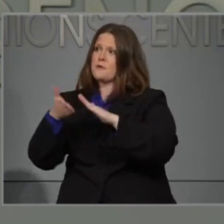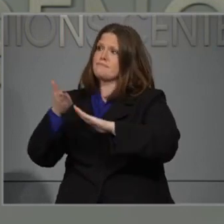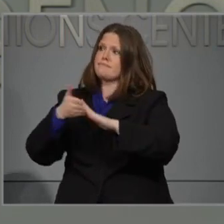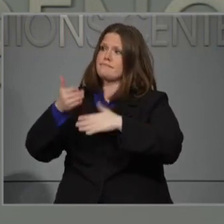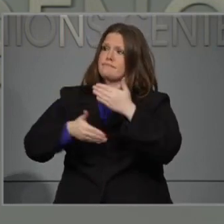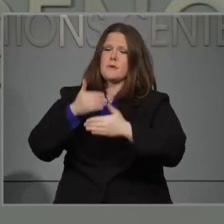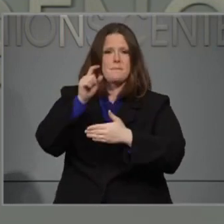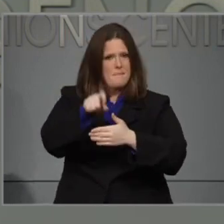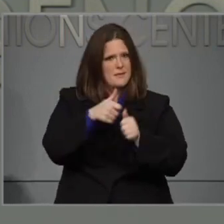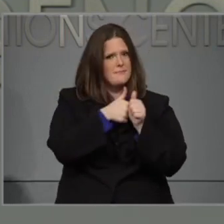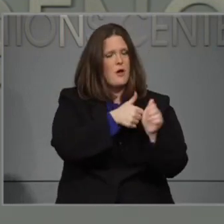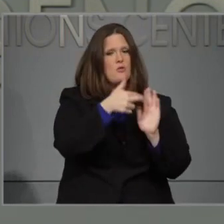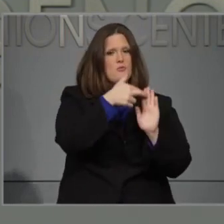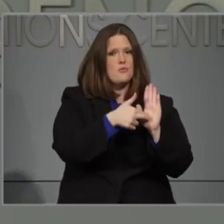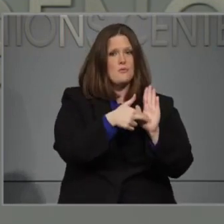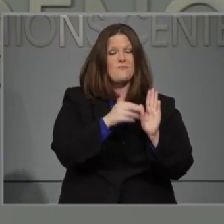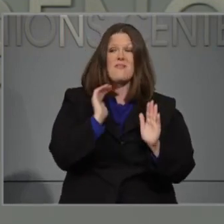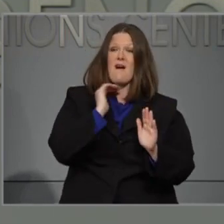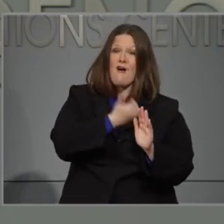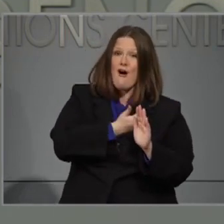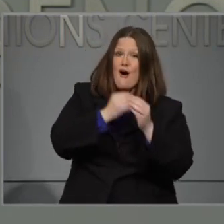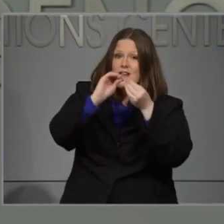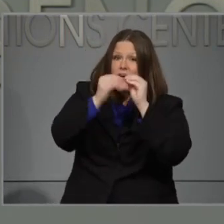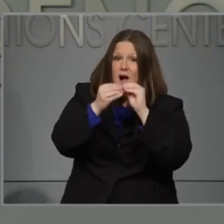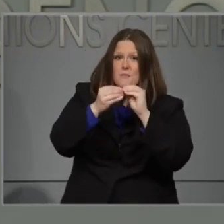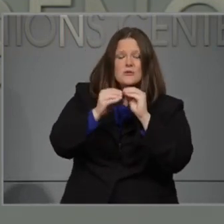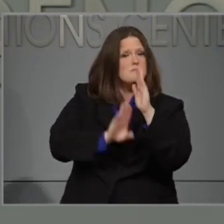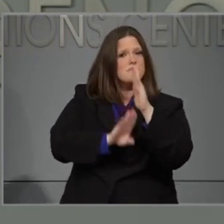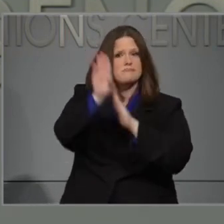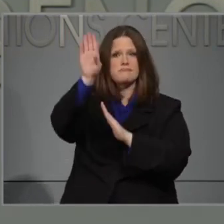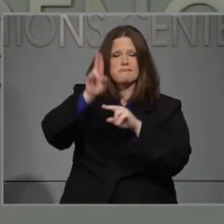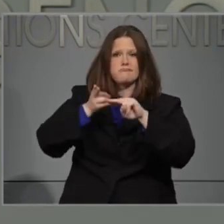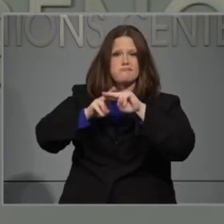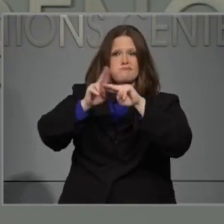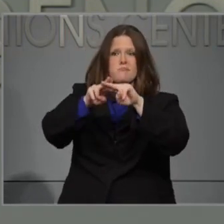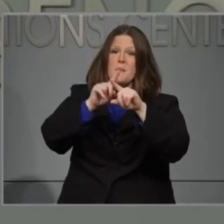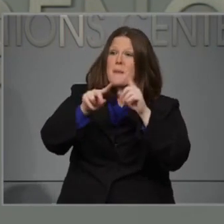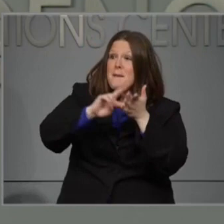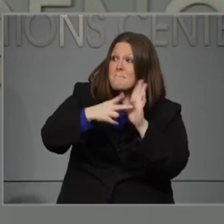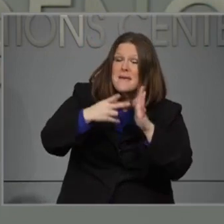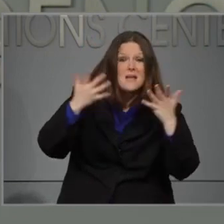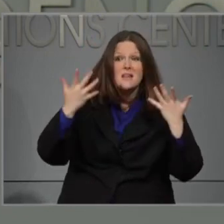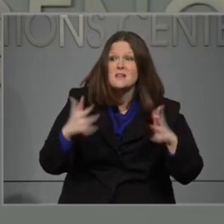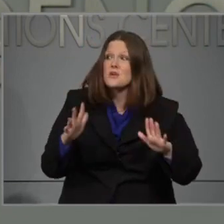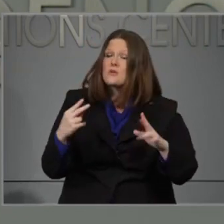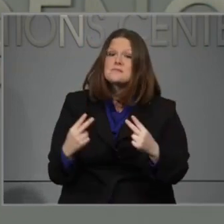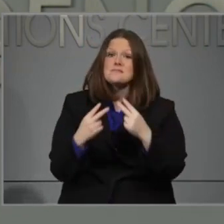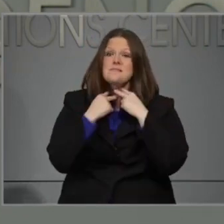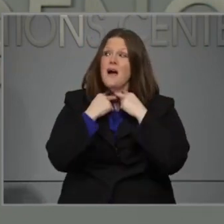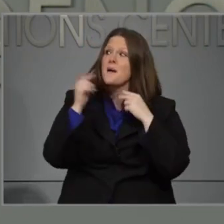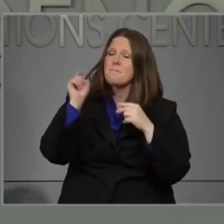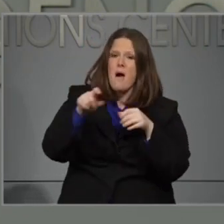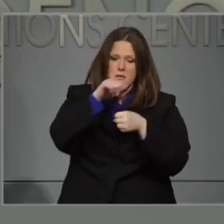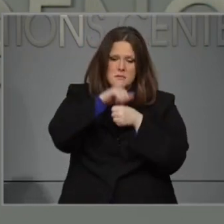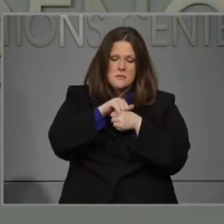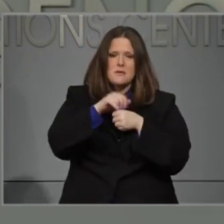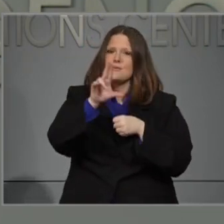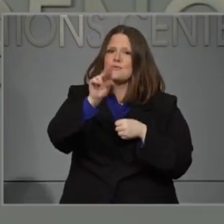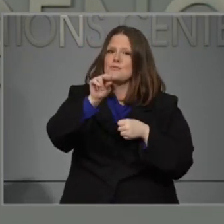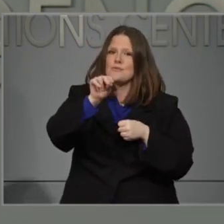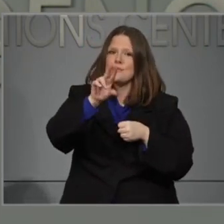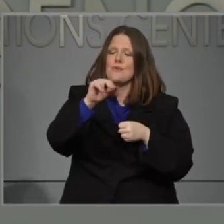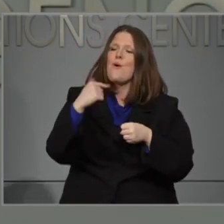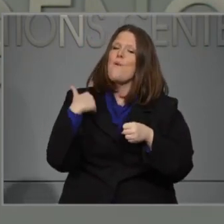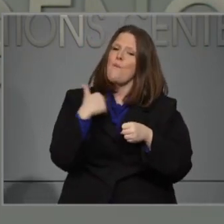you again, our trends are going in the wrong direction, but our fate is not sealed here. We have power over this. We can all